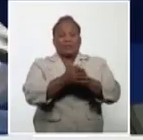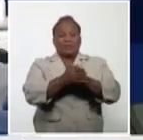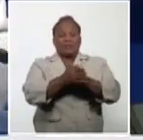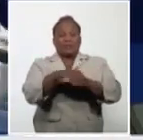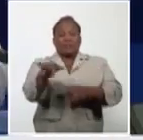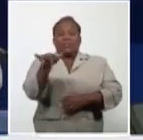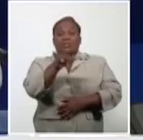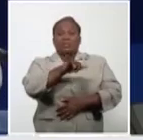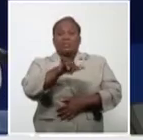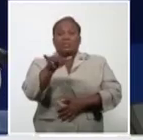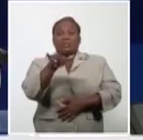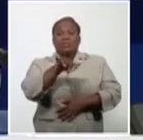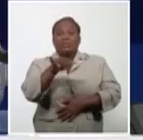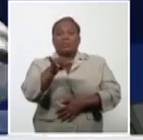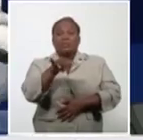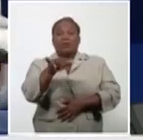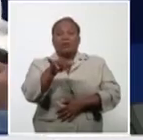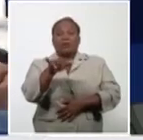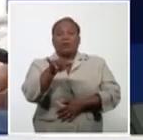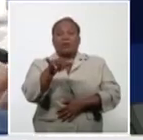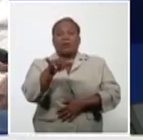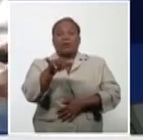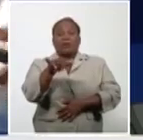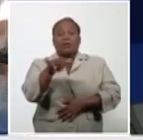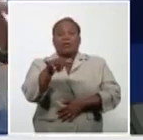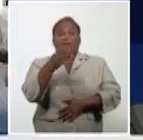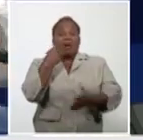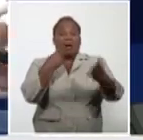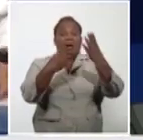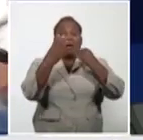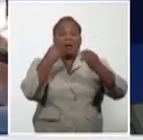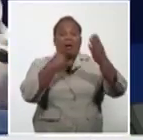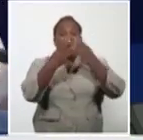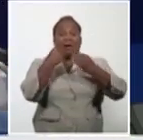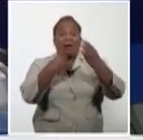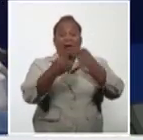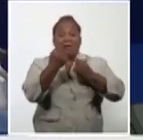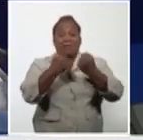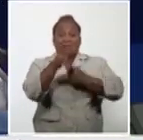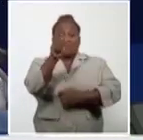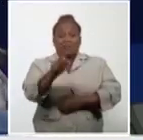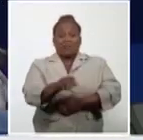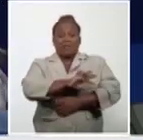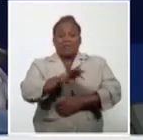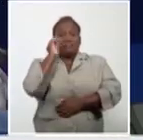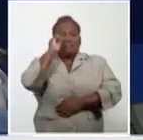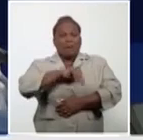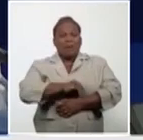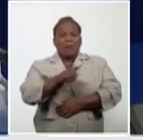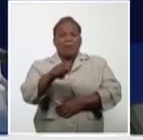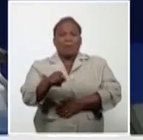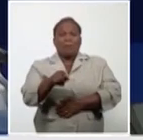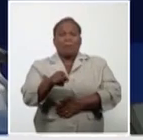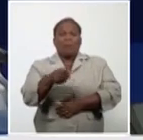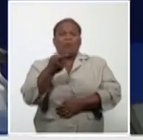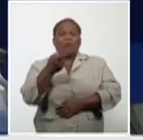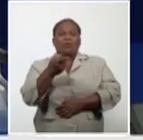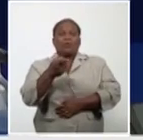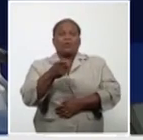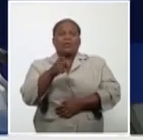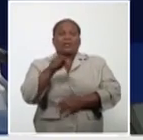the official data that is provided by the World Health